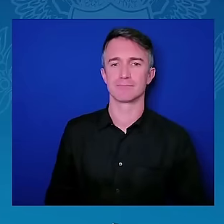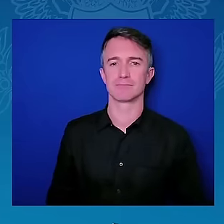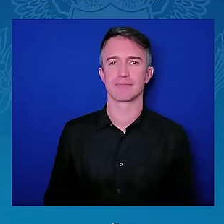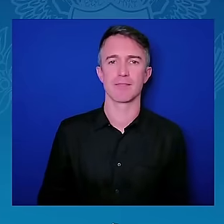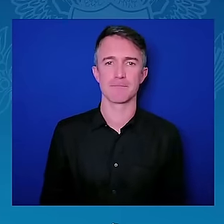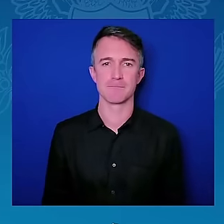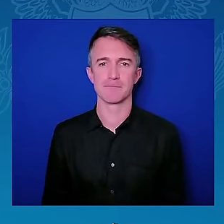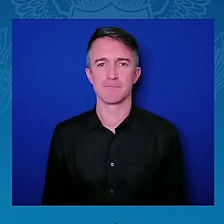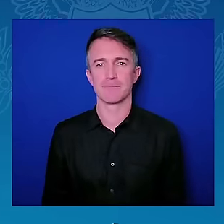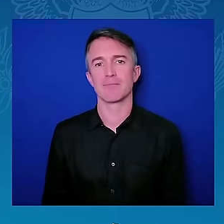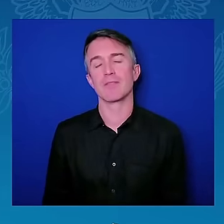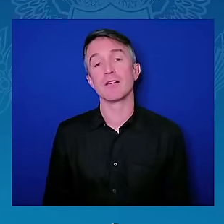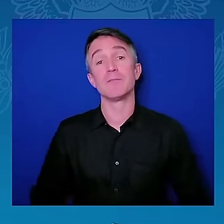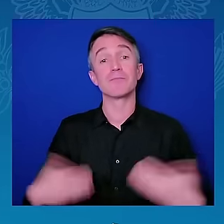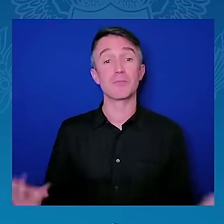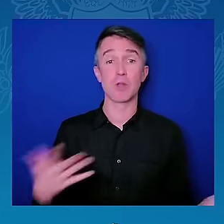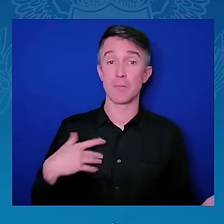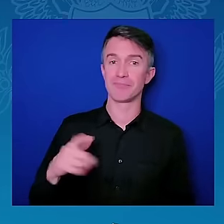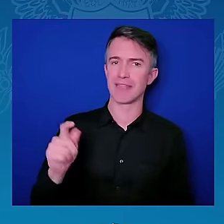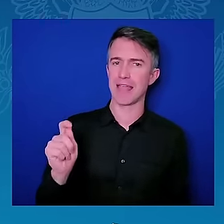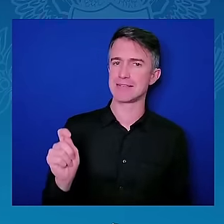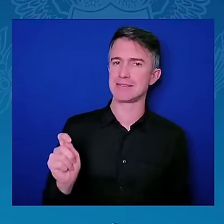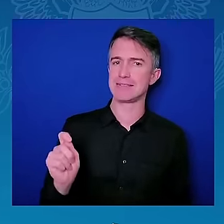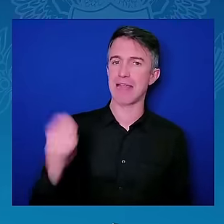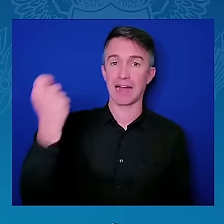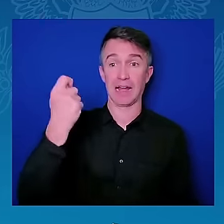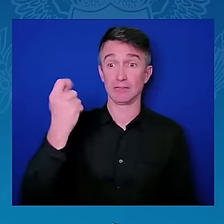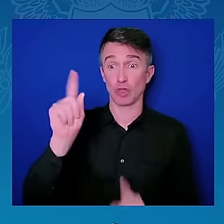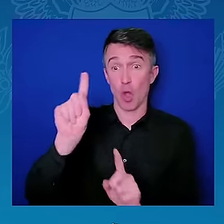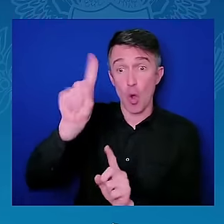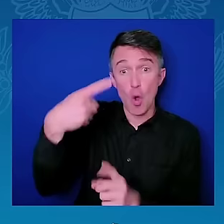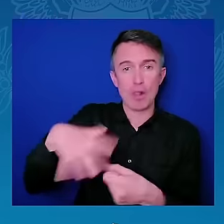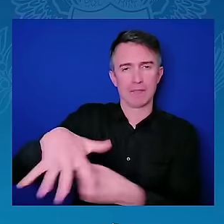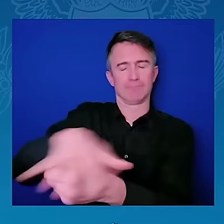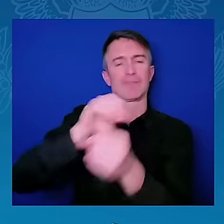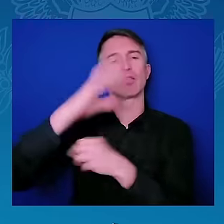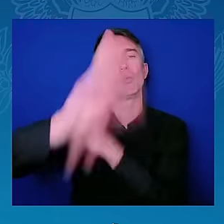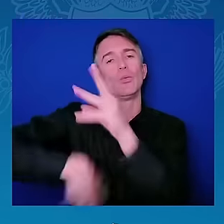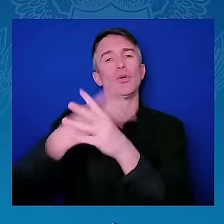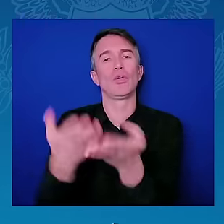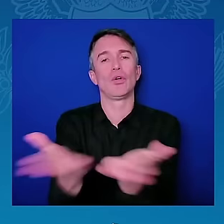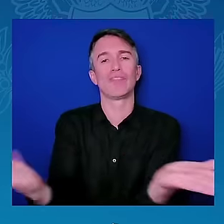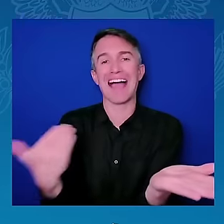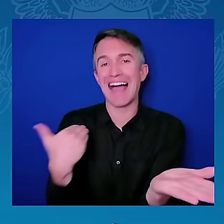engineers are women. So, pretty remarkable. Fantastic.